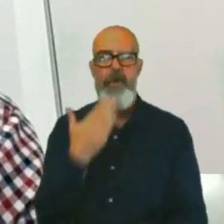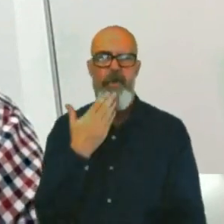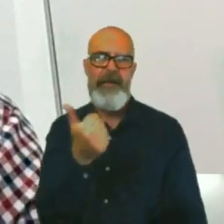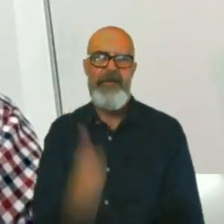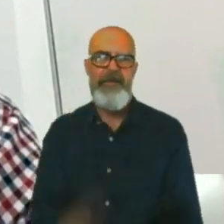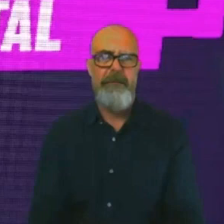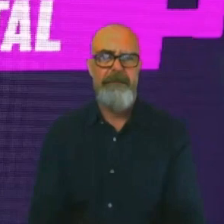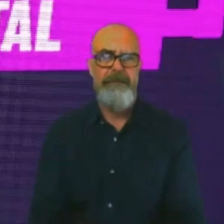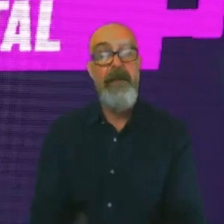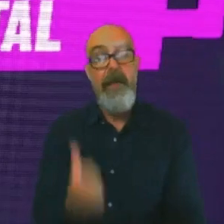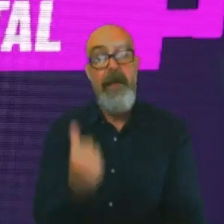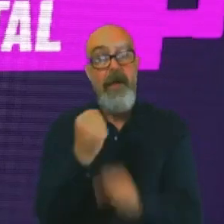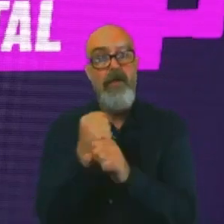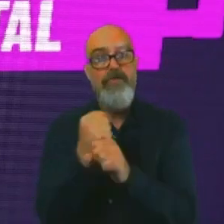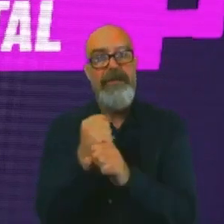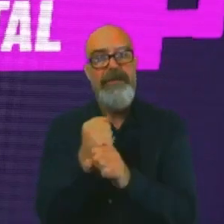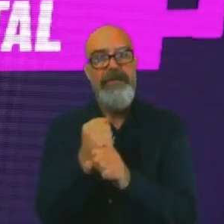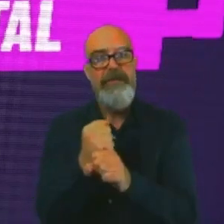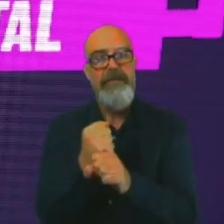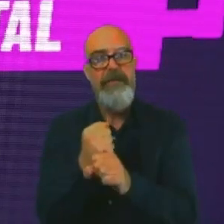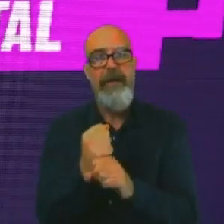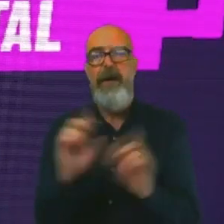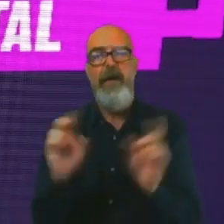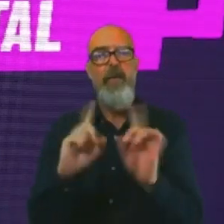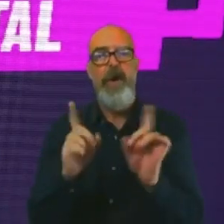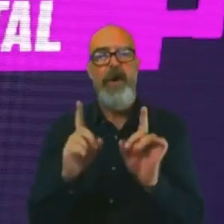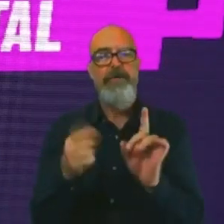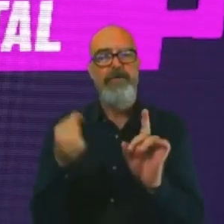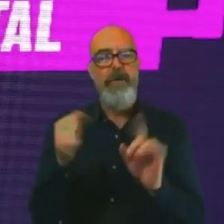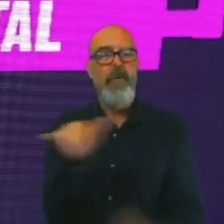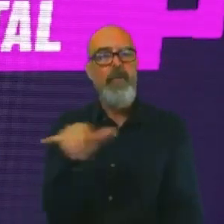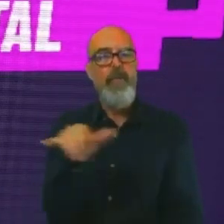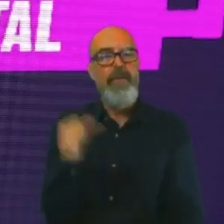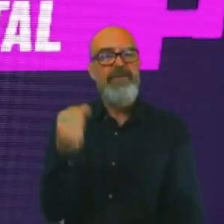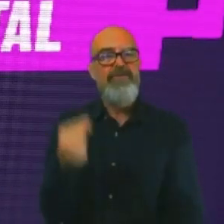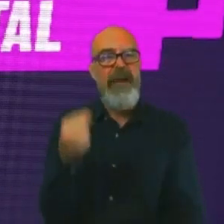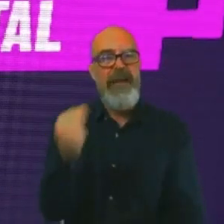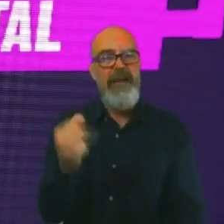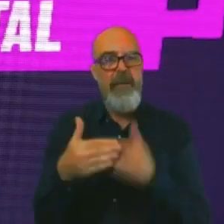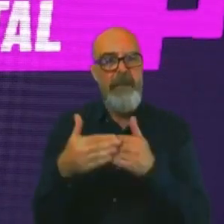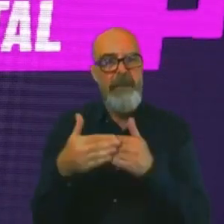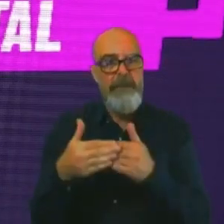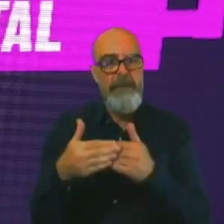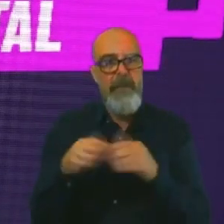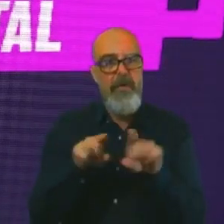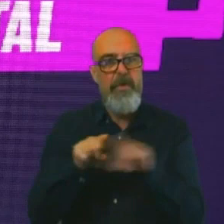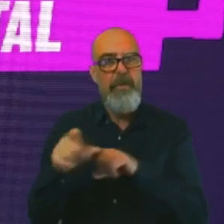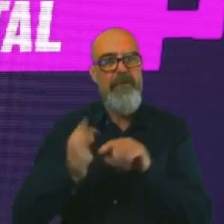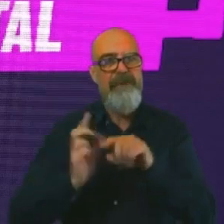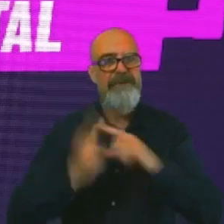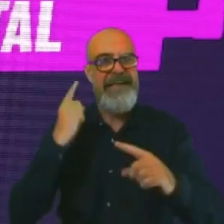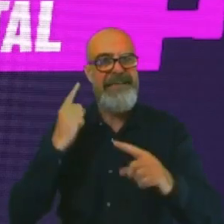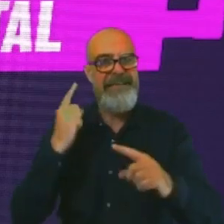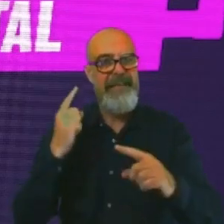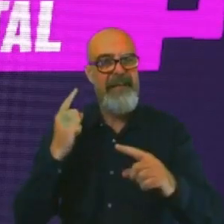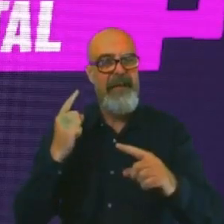can you tell me, what is the fastest train in the UK and could it beat a Japanese bullet train?